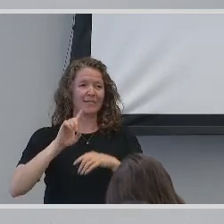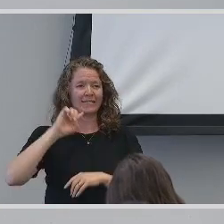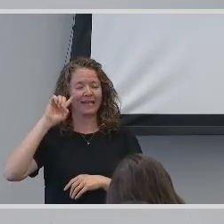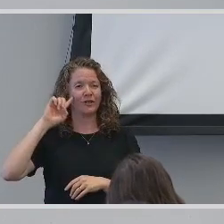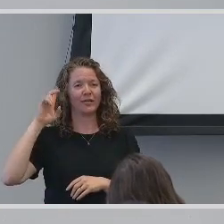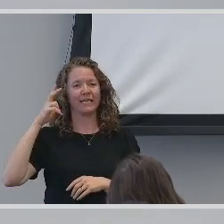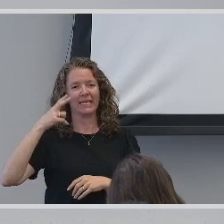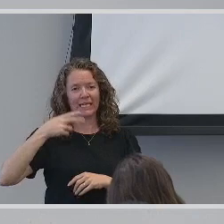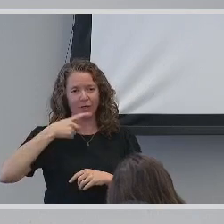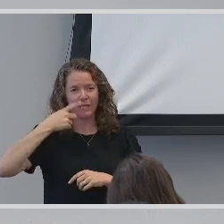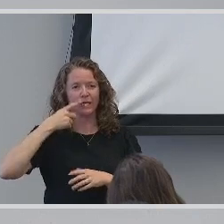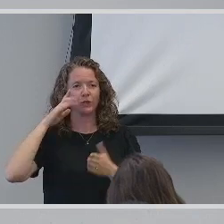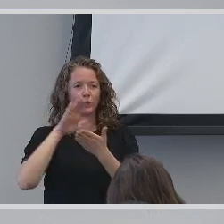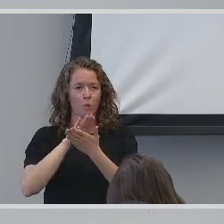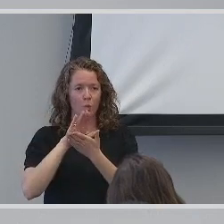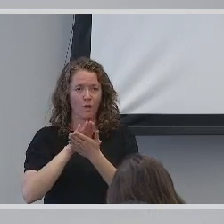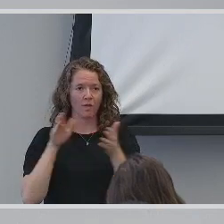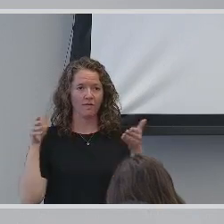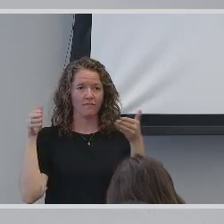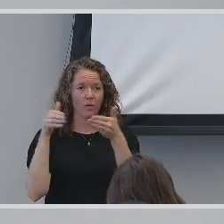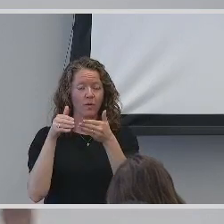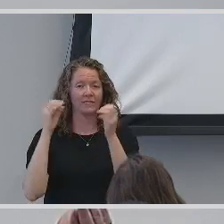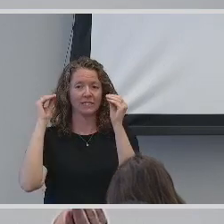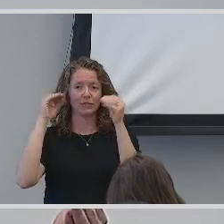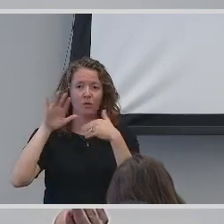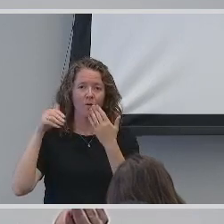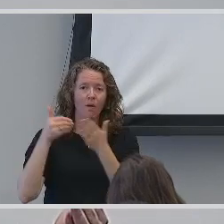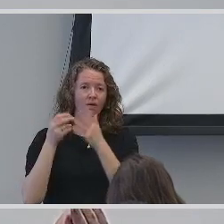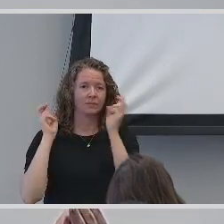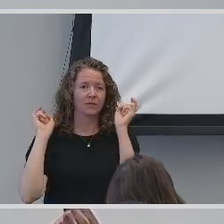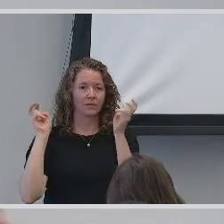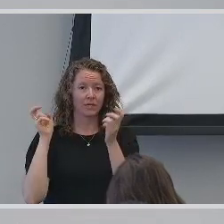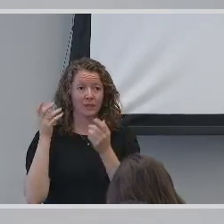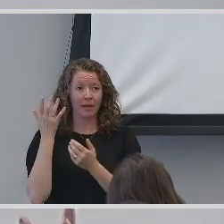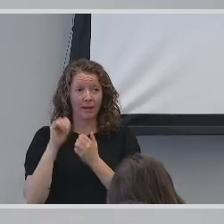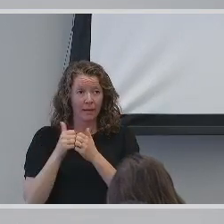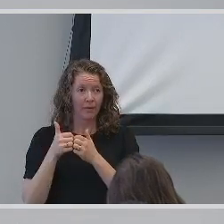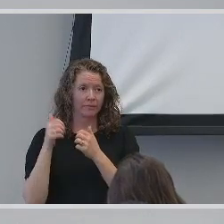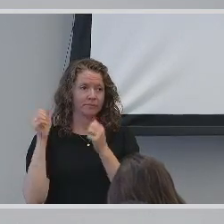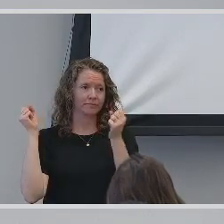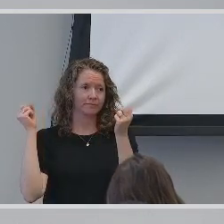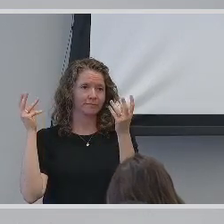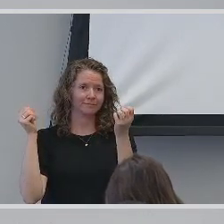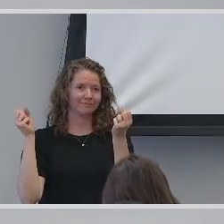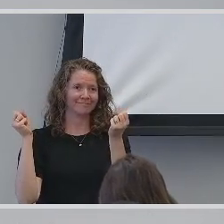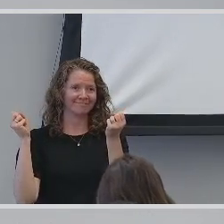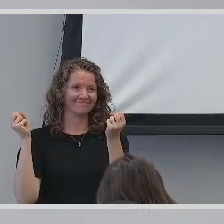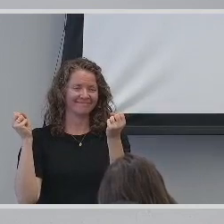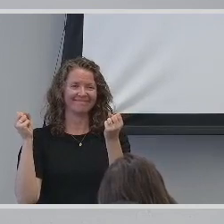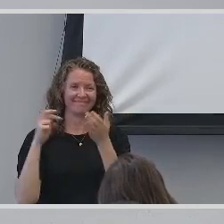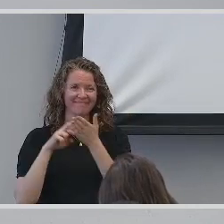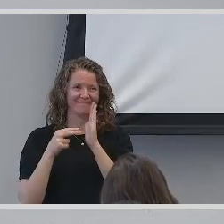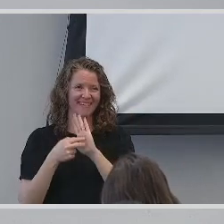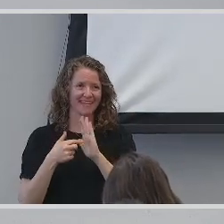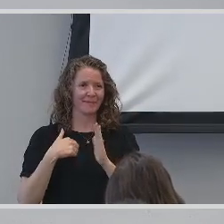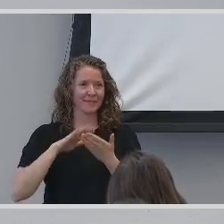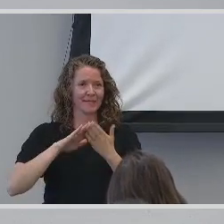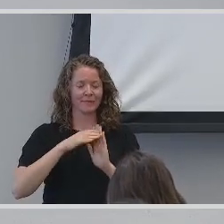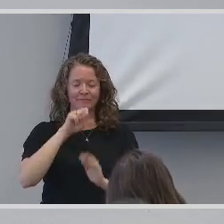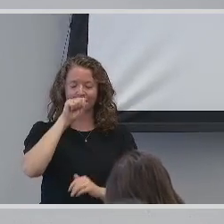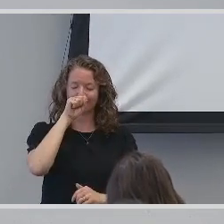school which focused on teaching all subjects through American Sign Language, clarified my passion for teaching sign language.